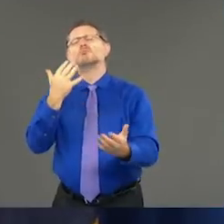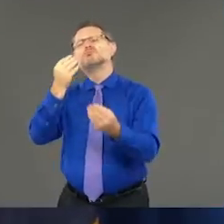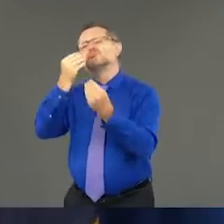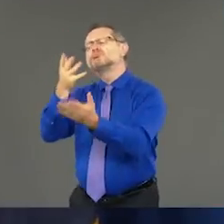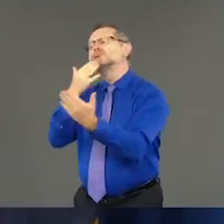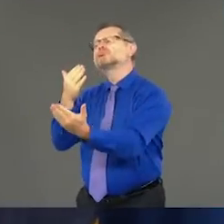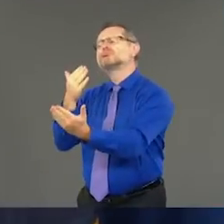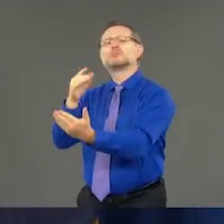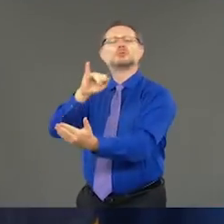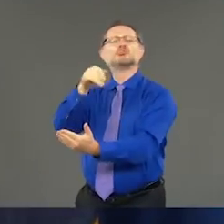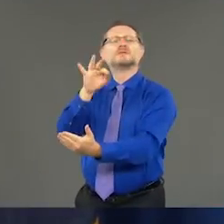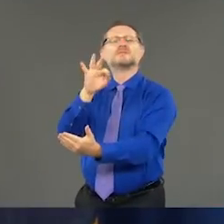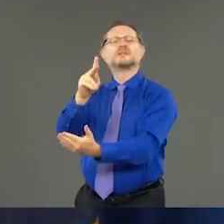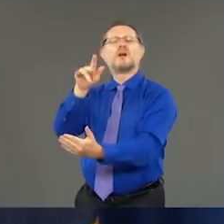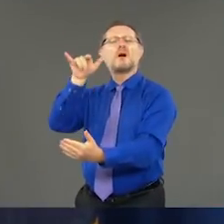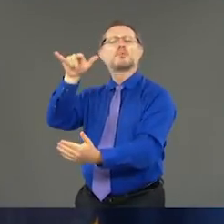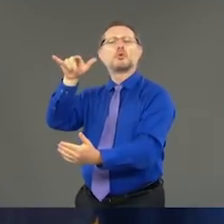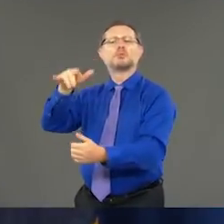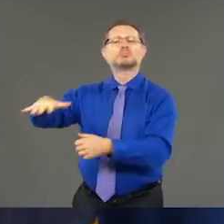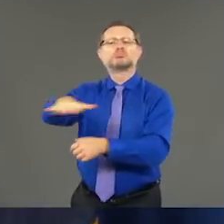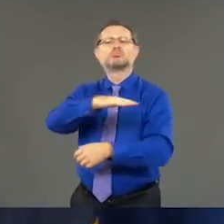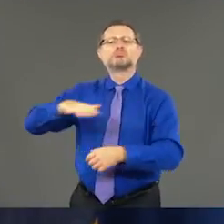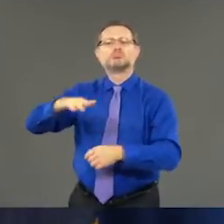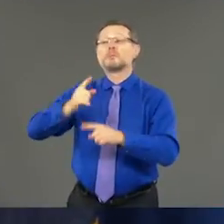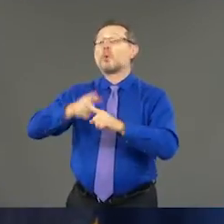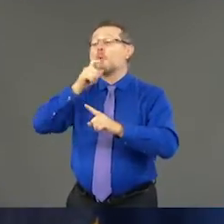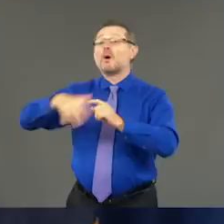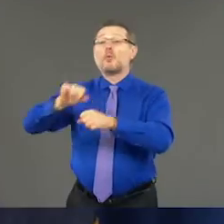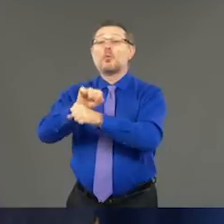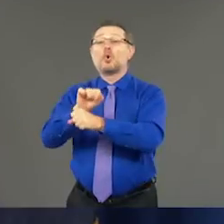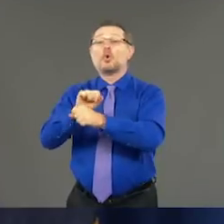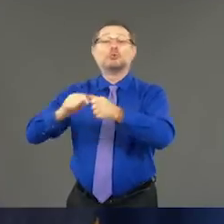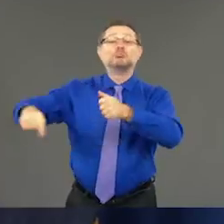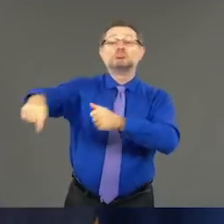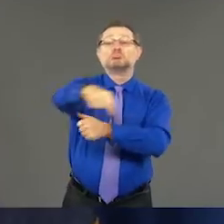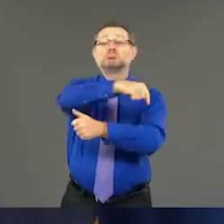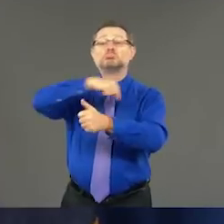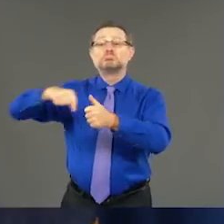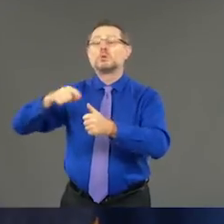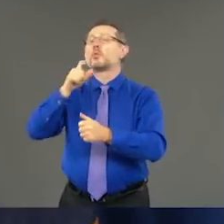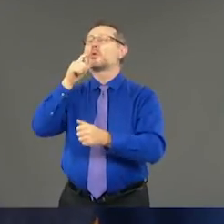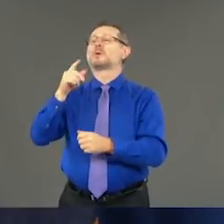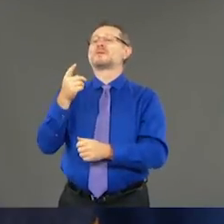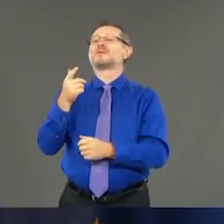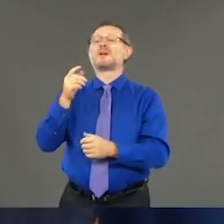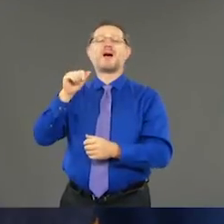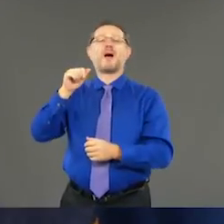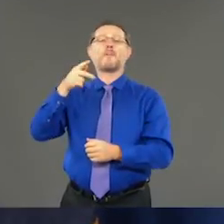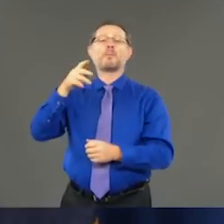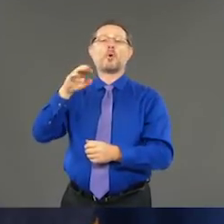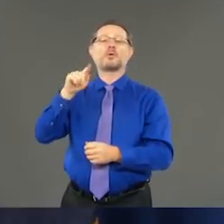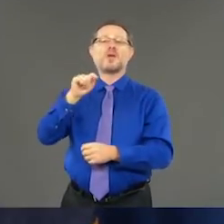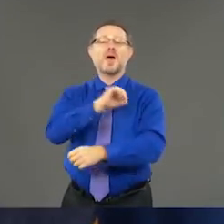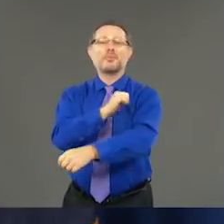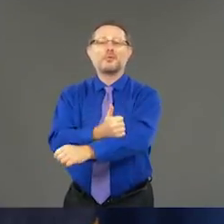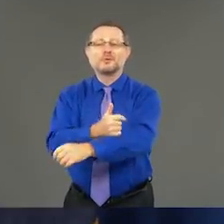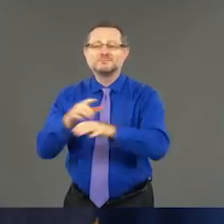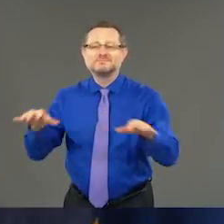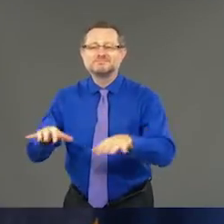Authority, who's done an excellent job. And I want to thank JetBlue, who's making it possible for us to get to Georgia.